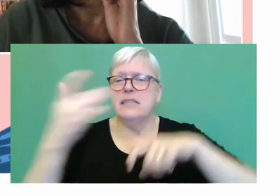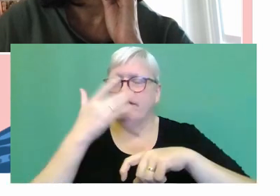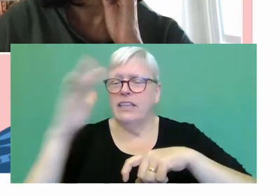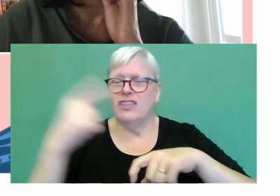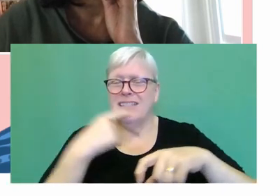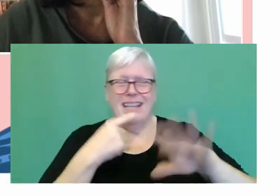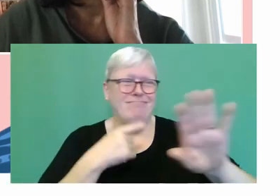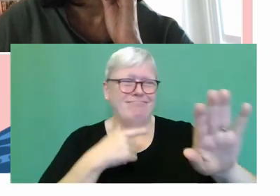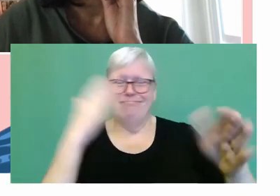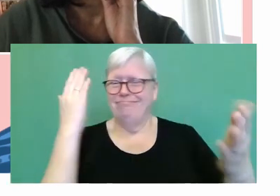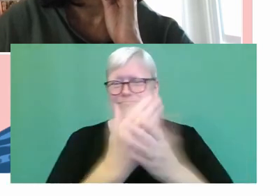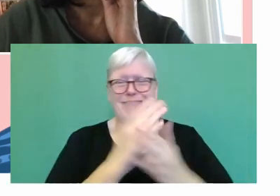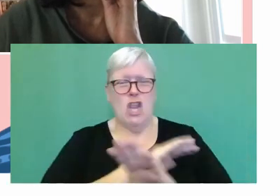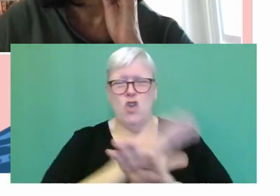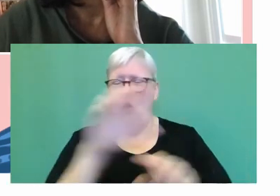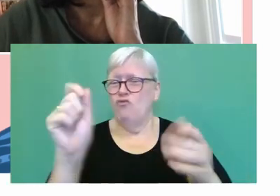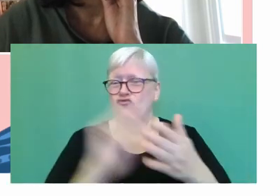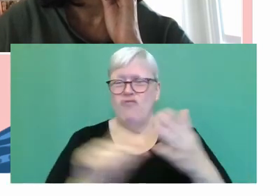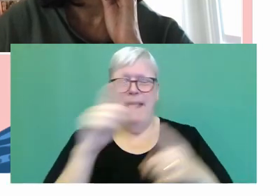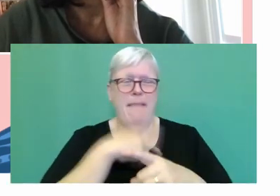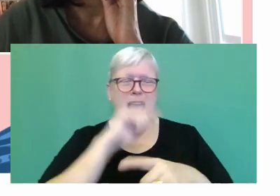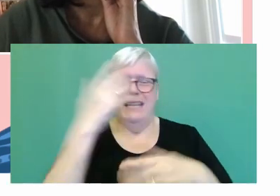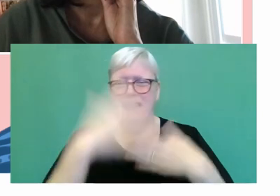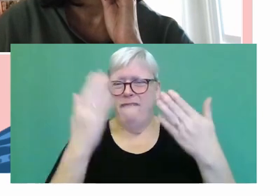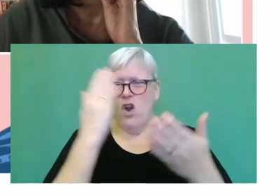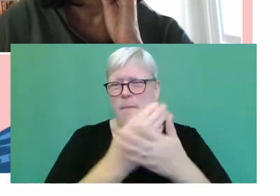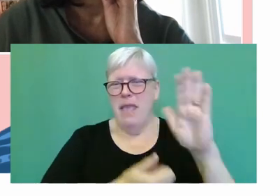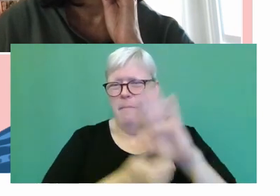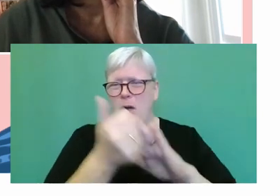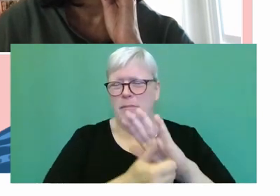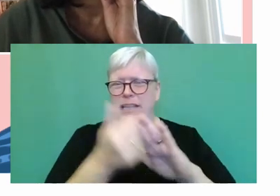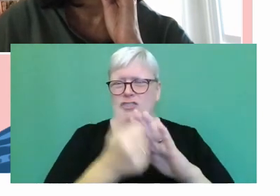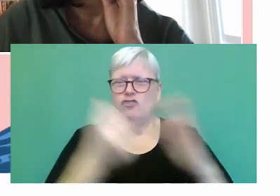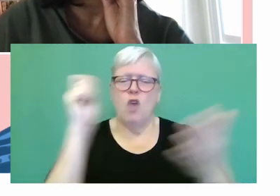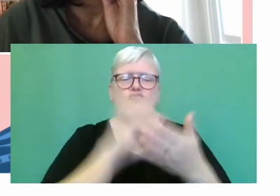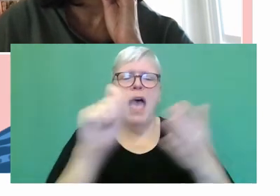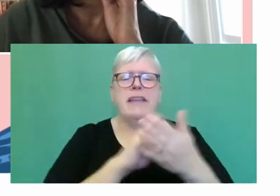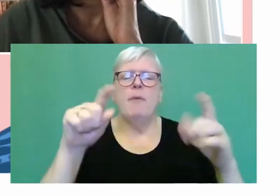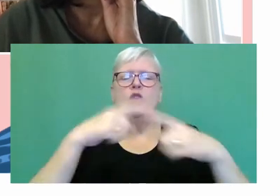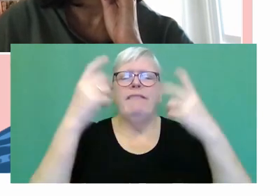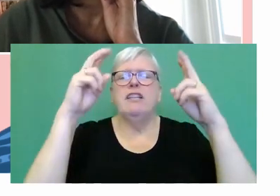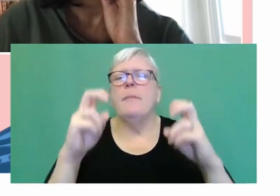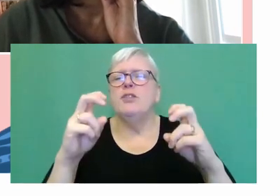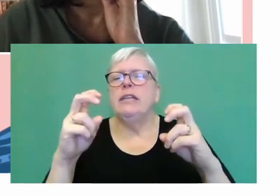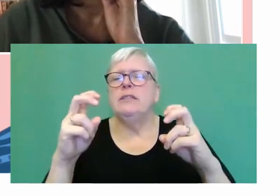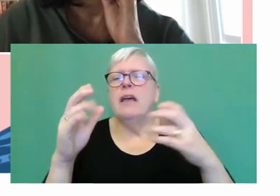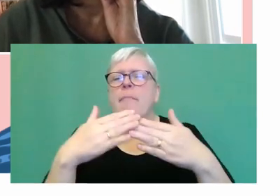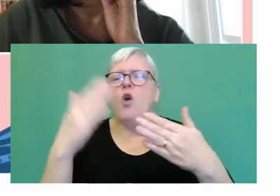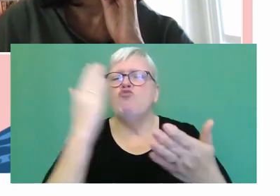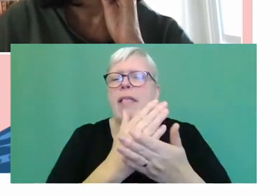really what you should be writing about. This is why you're not being published, you know, you write about something more authentic, like, and it's sort of